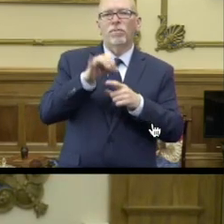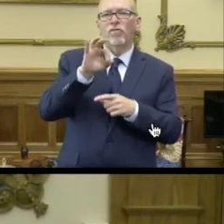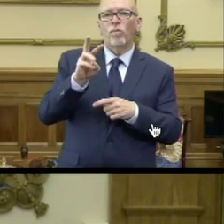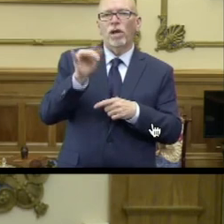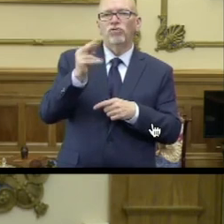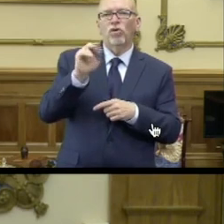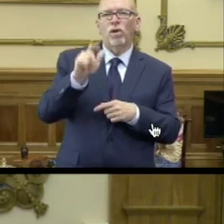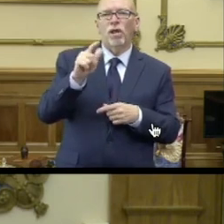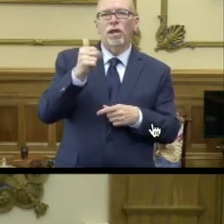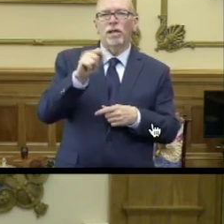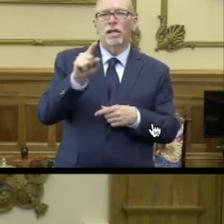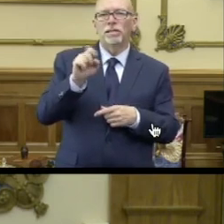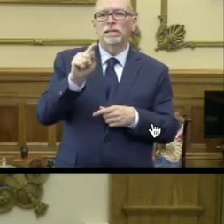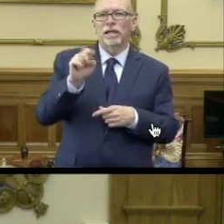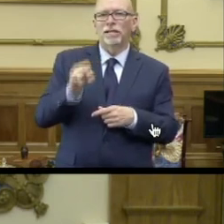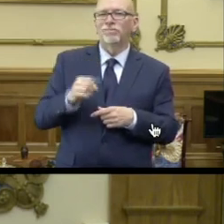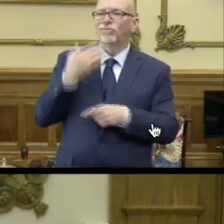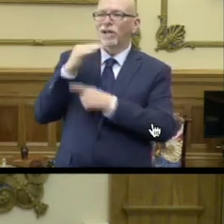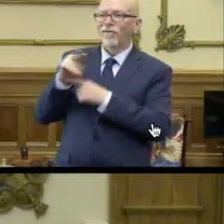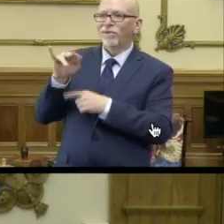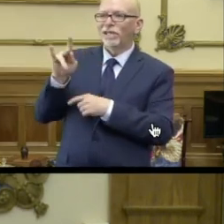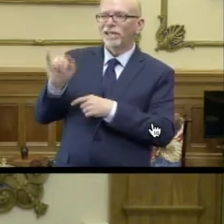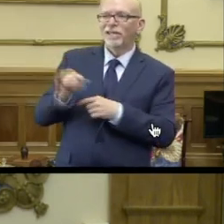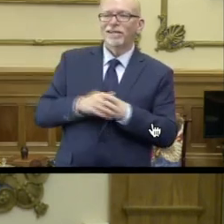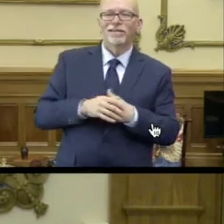Journal-Gazette. Afternoon, Nikki.